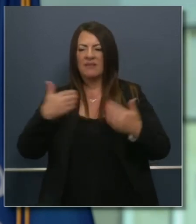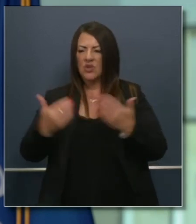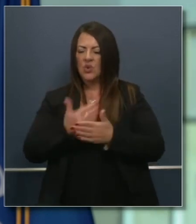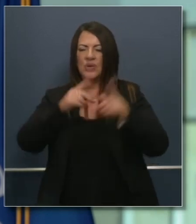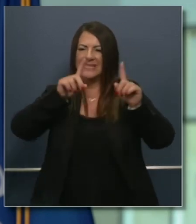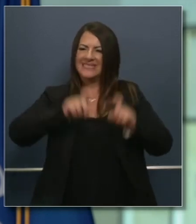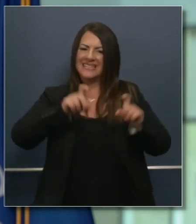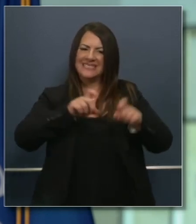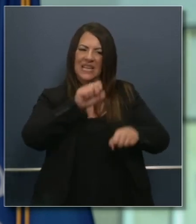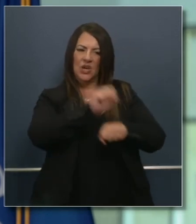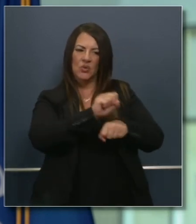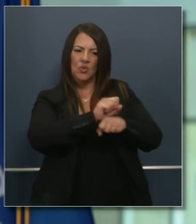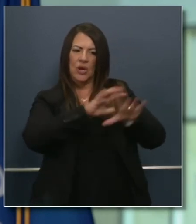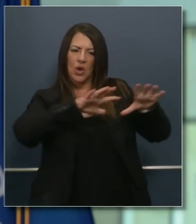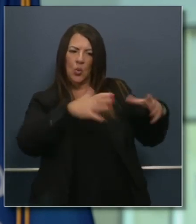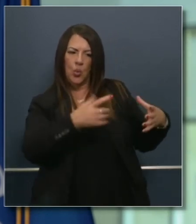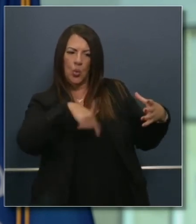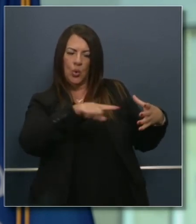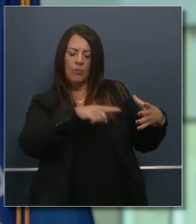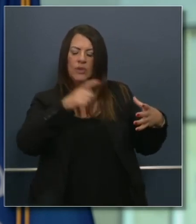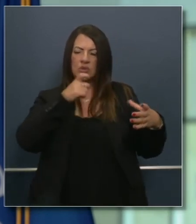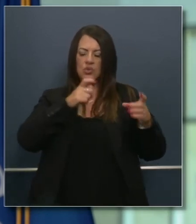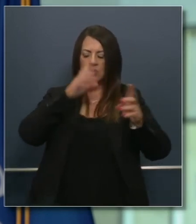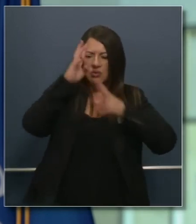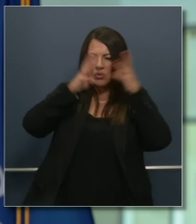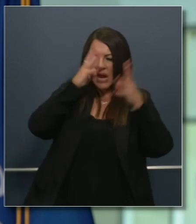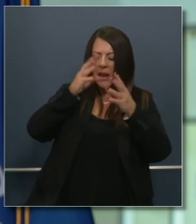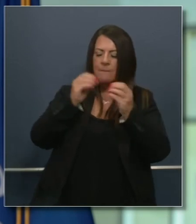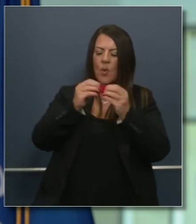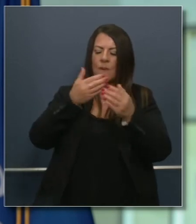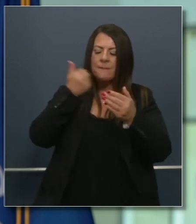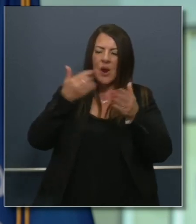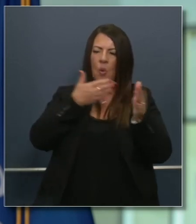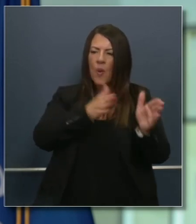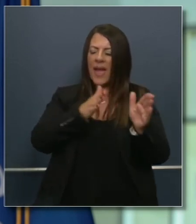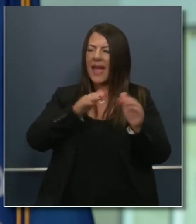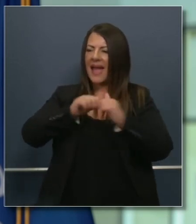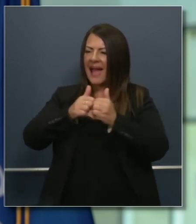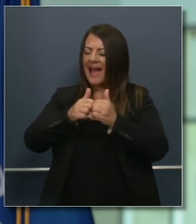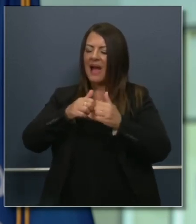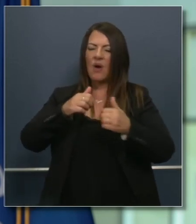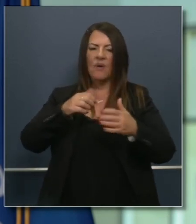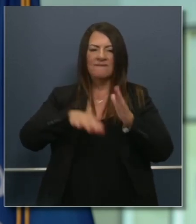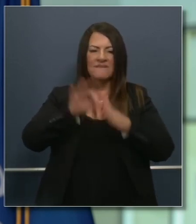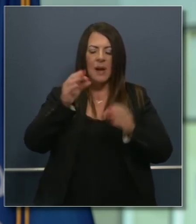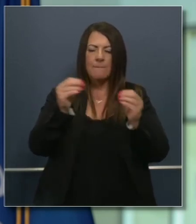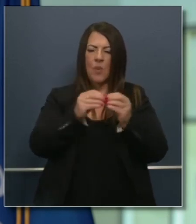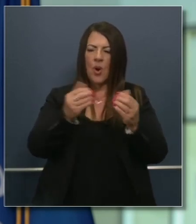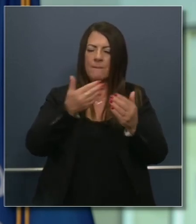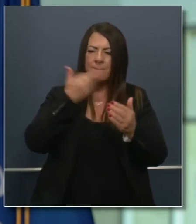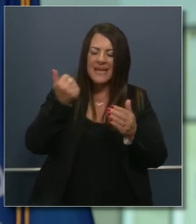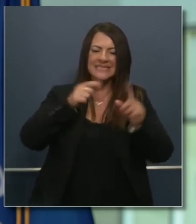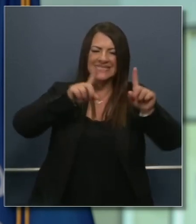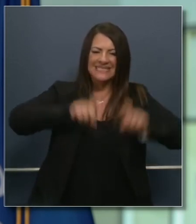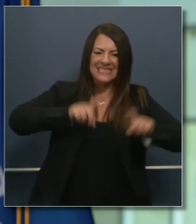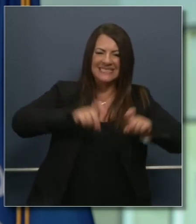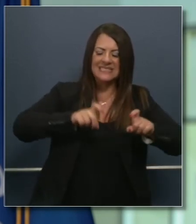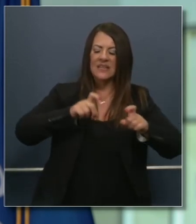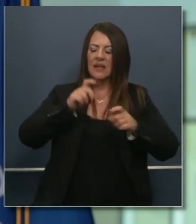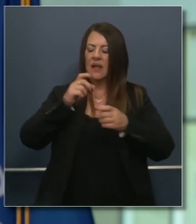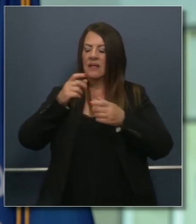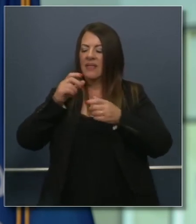task force that's been instructed to be more creative in terms of new testing strategies, new in-home testing strategies,